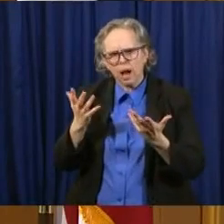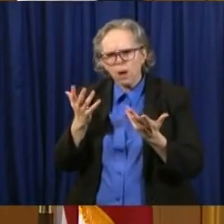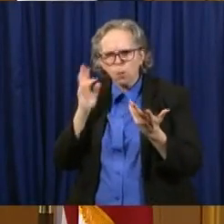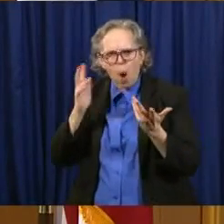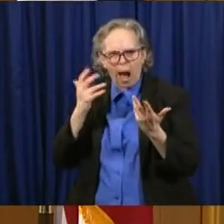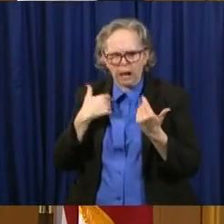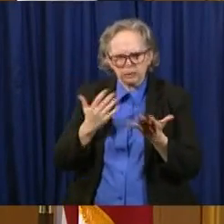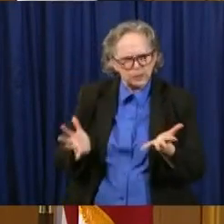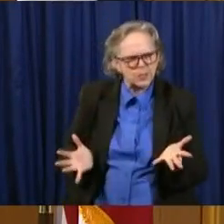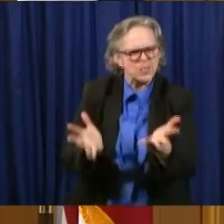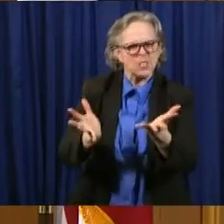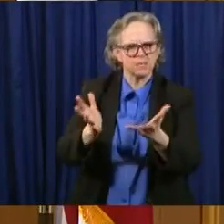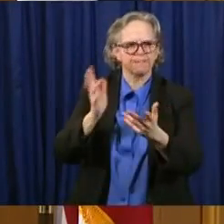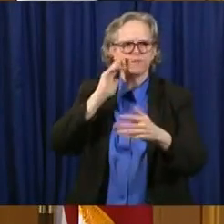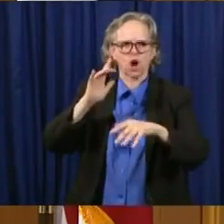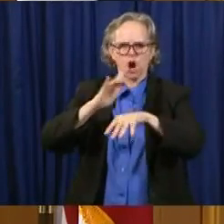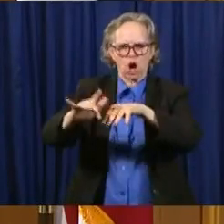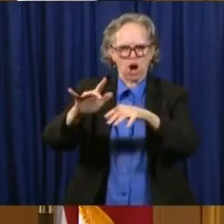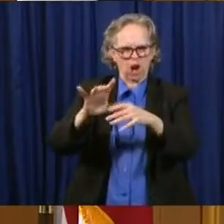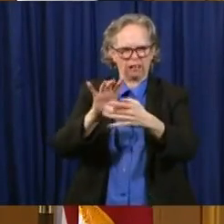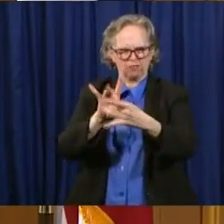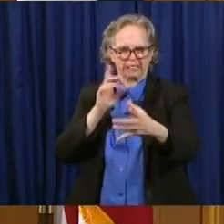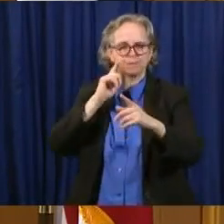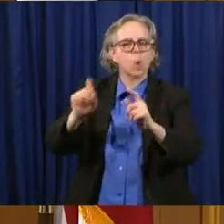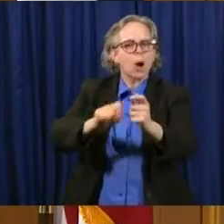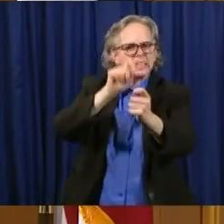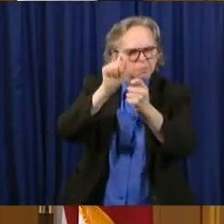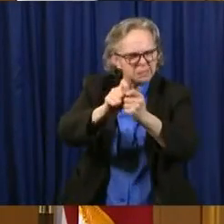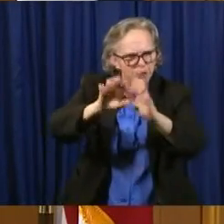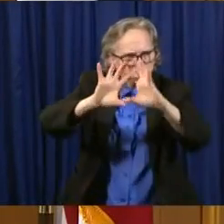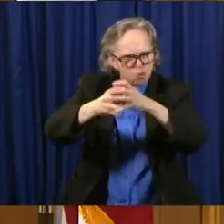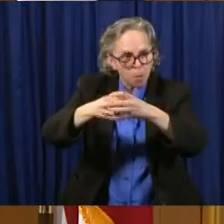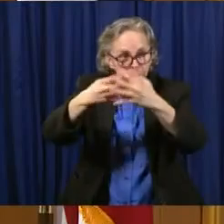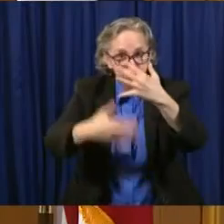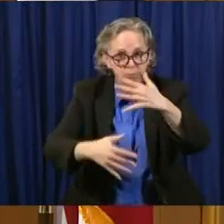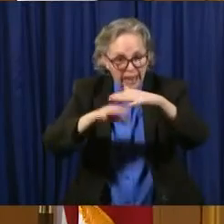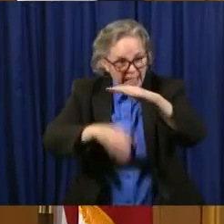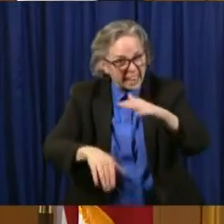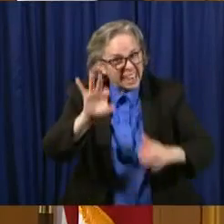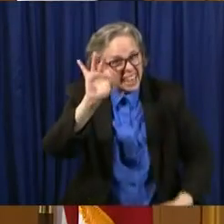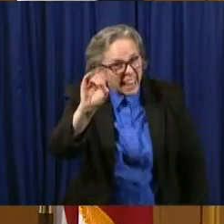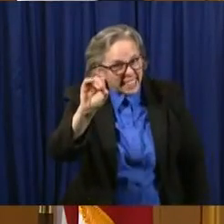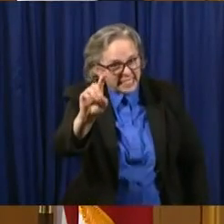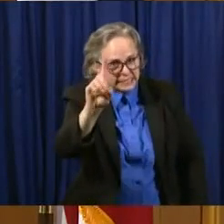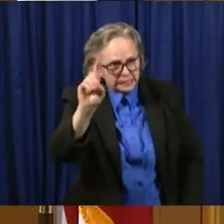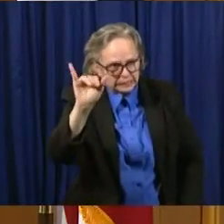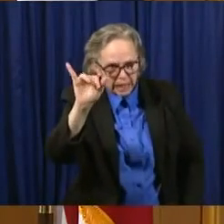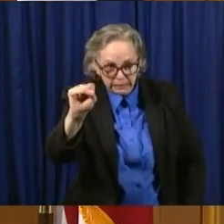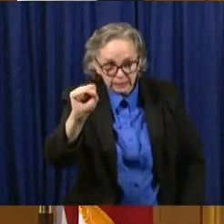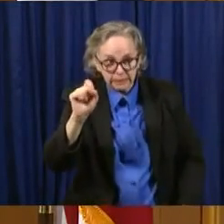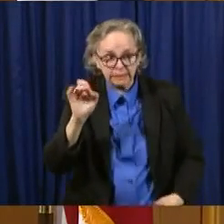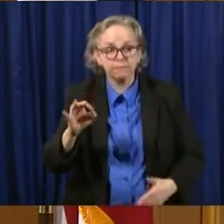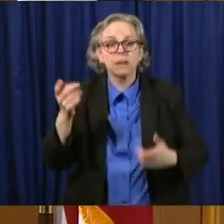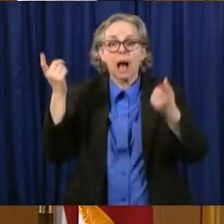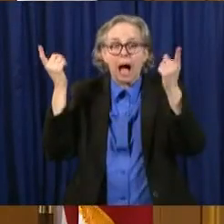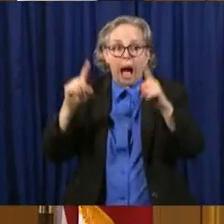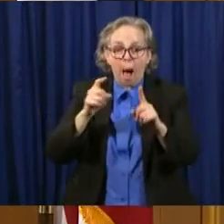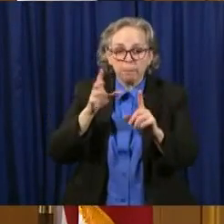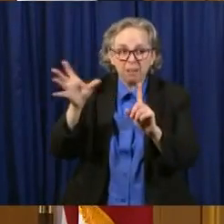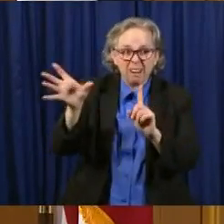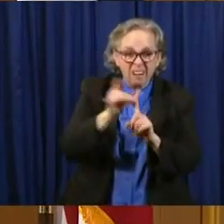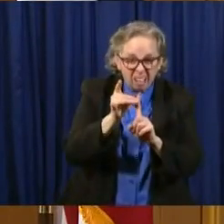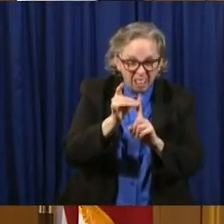prisoners, those who have 90 days or less, when someone enters that 90-day period of time, we will look at that individual to see whether they qualify,